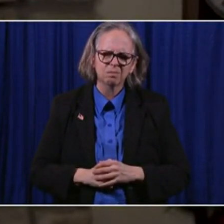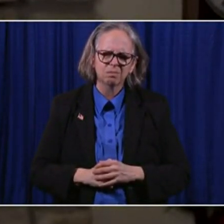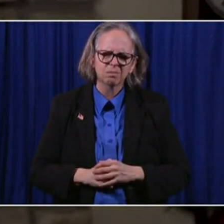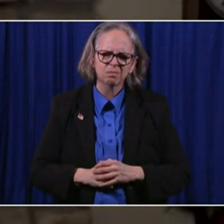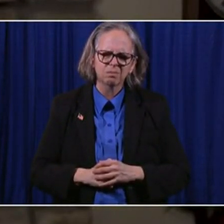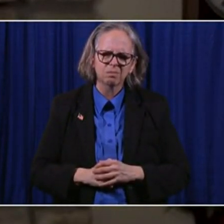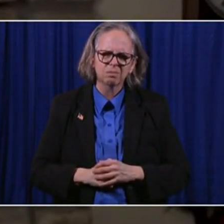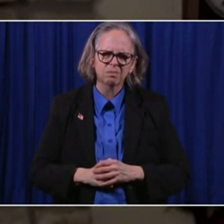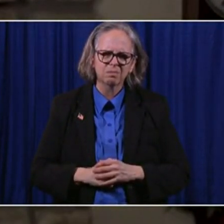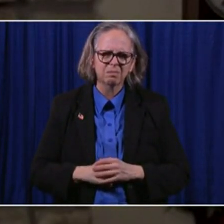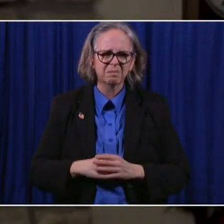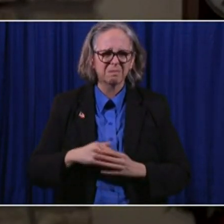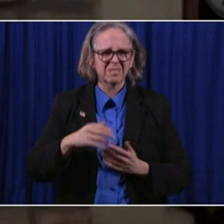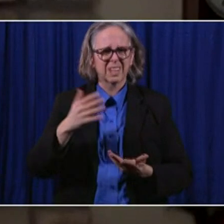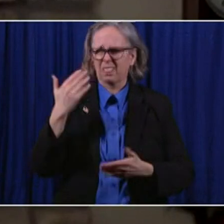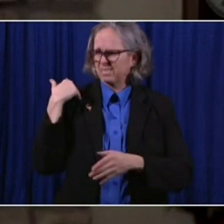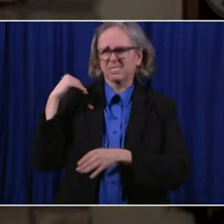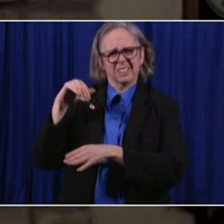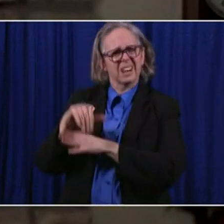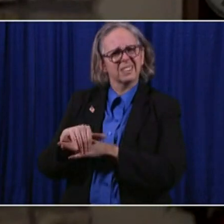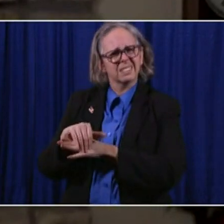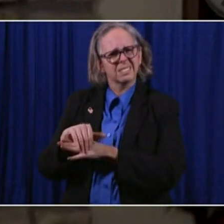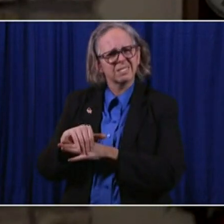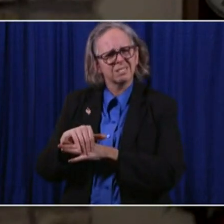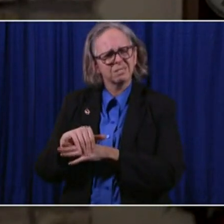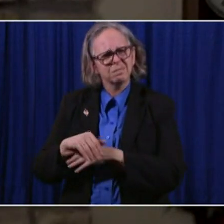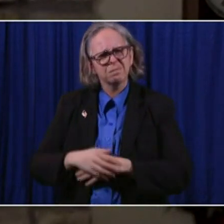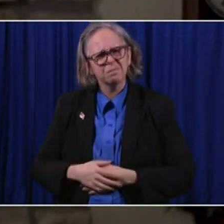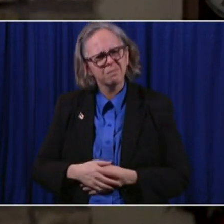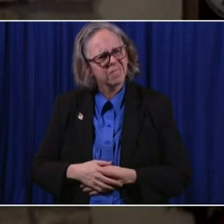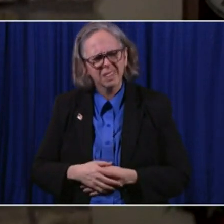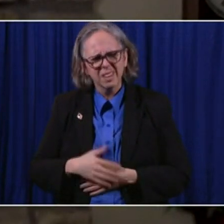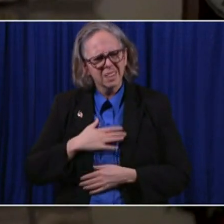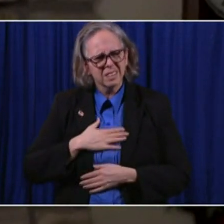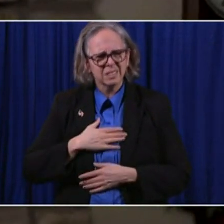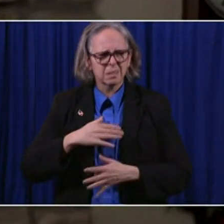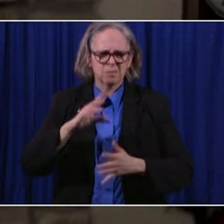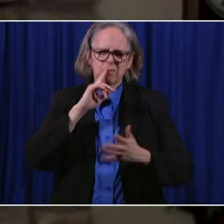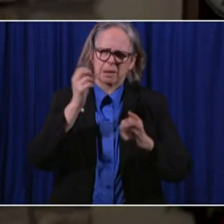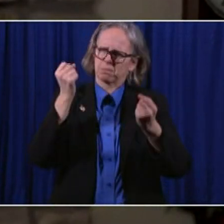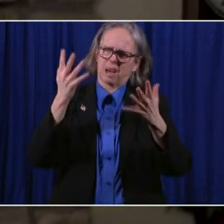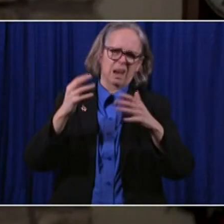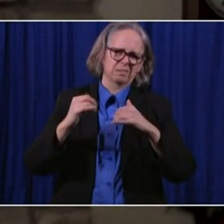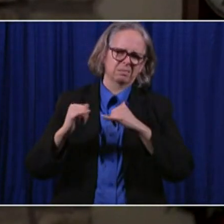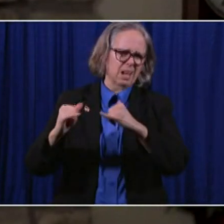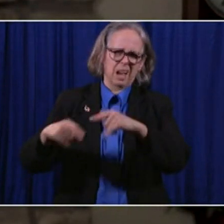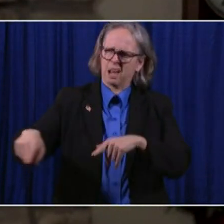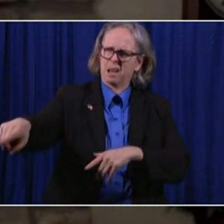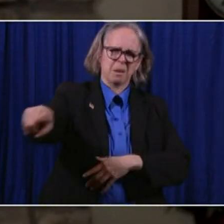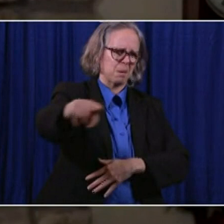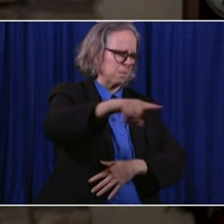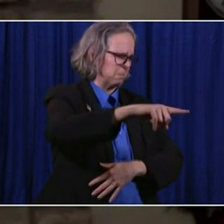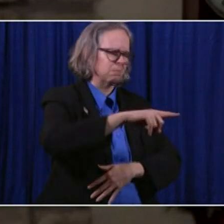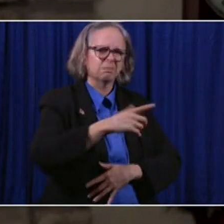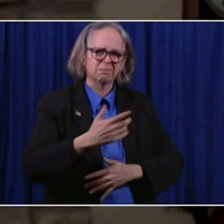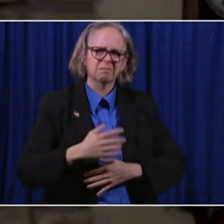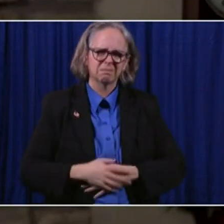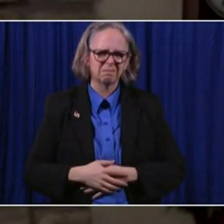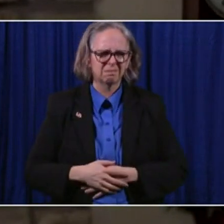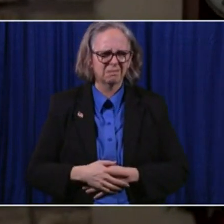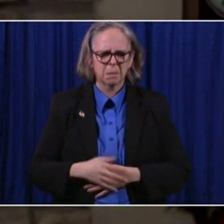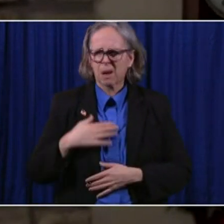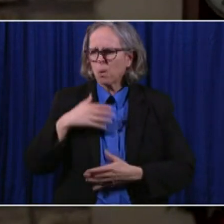Last night, as I'm sure most Americans were doing, Fran and I